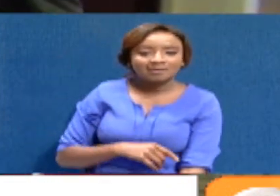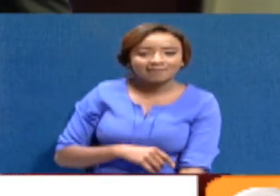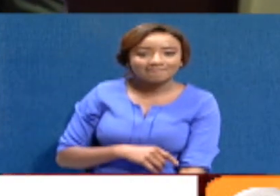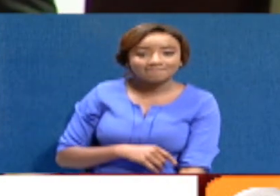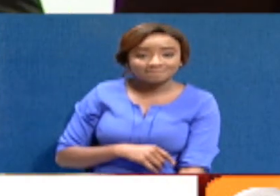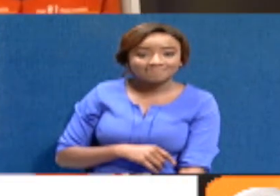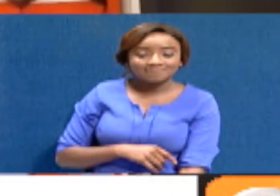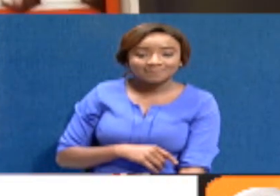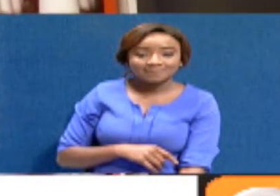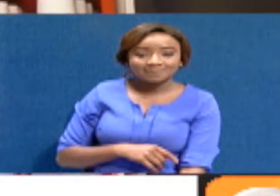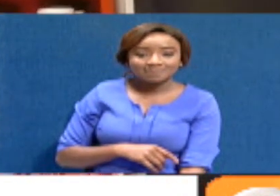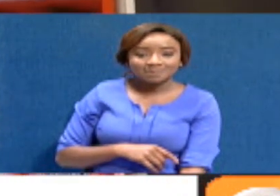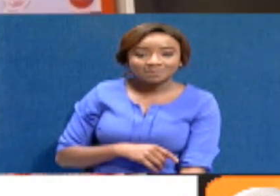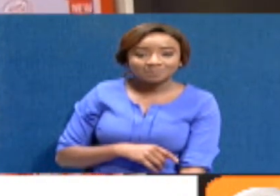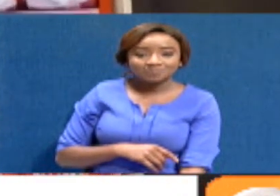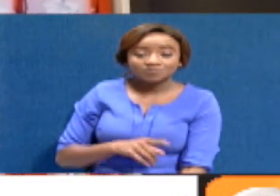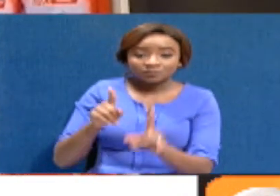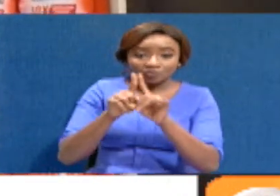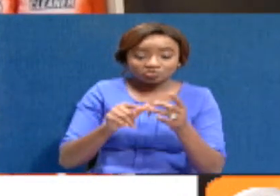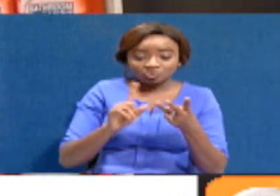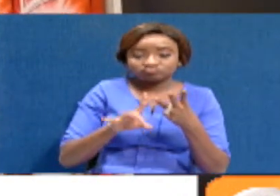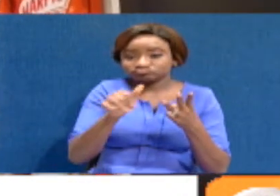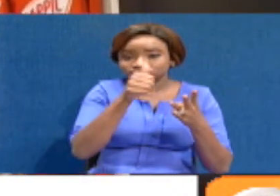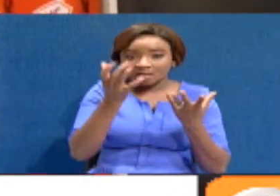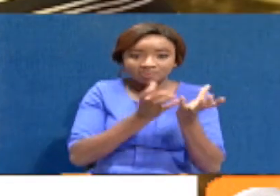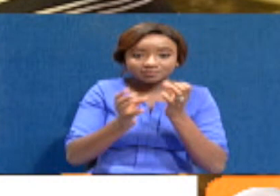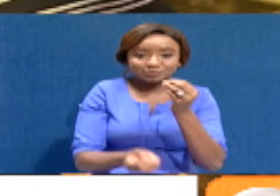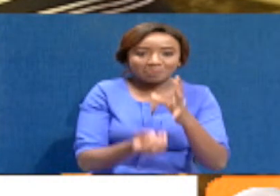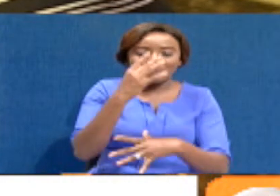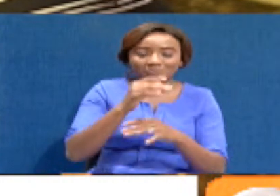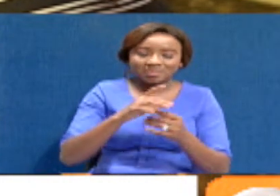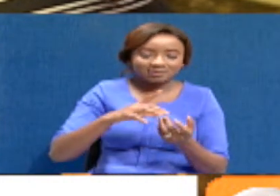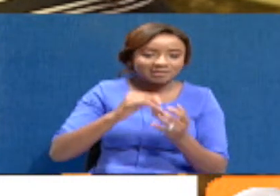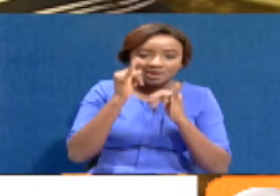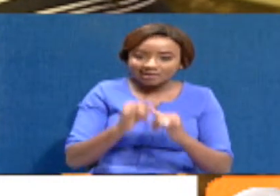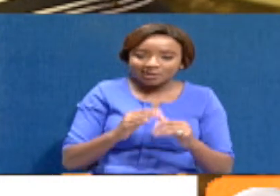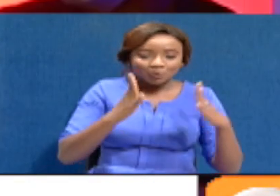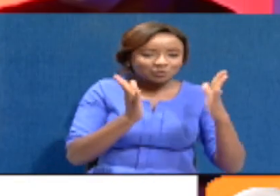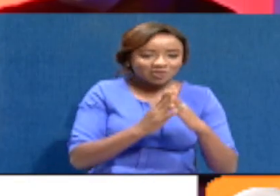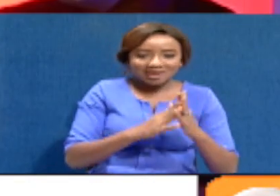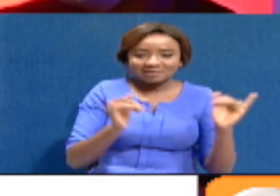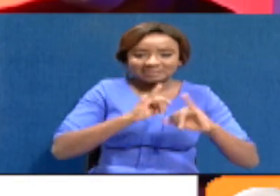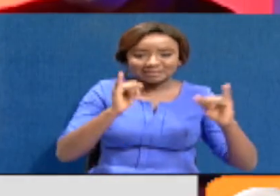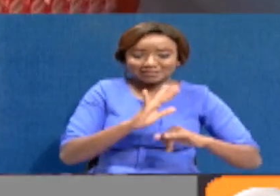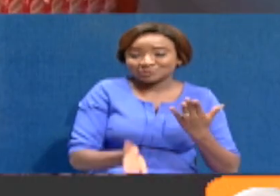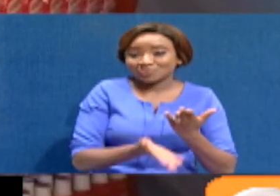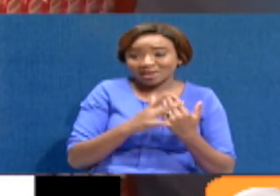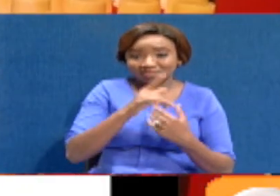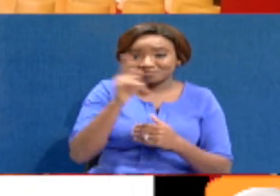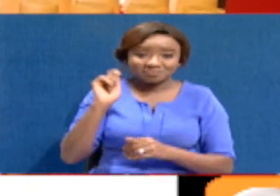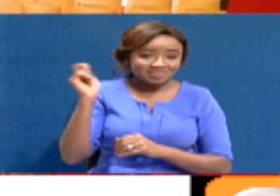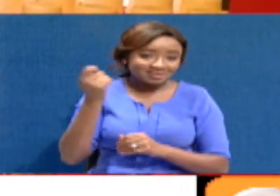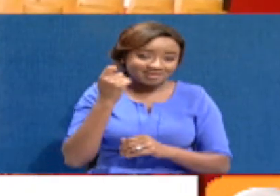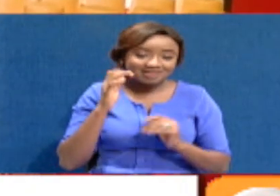Consumer goods producer Rekit Bengkisa has launched a new bathroom cleaner as part of efforts to enable citizens' barrel